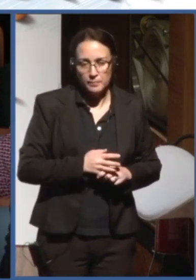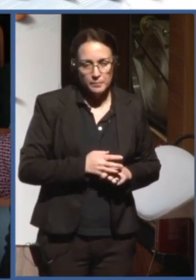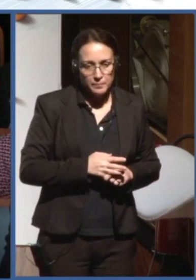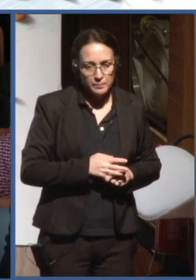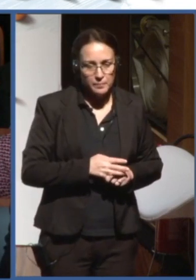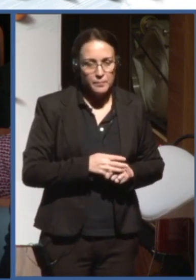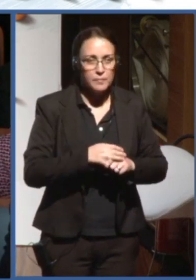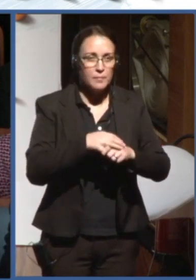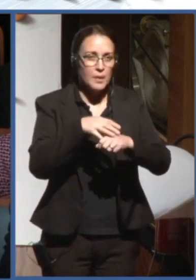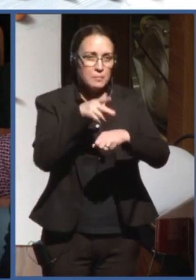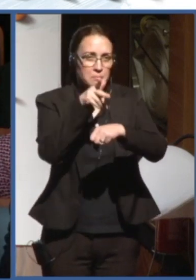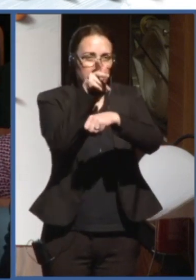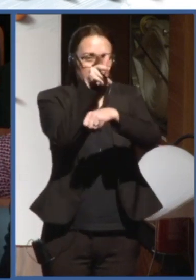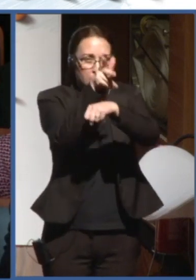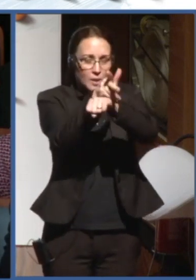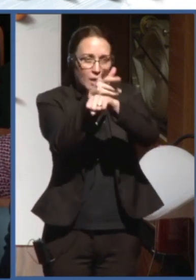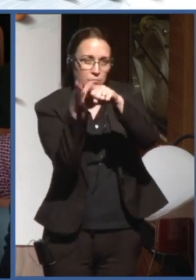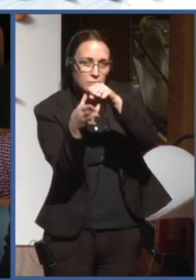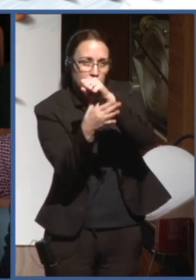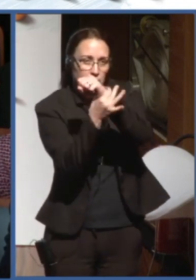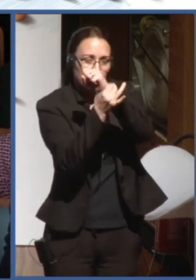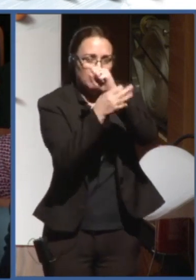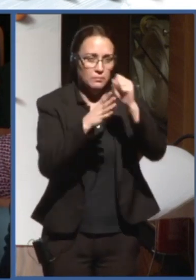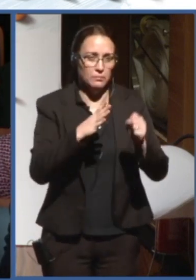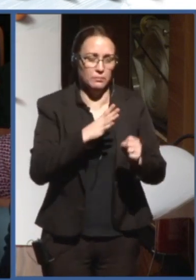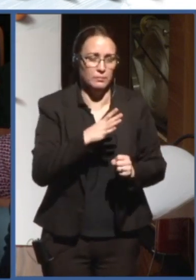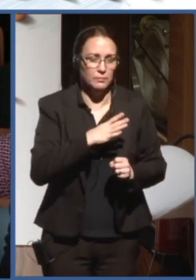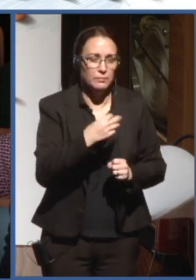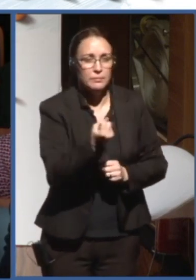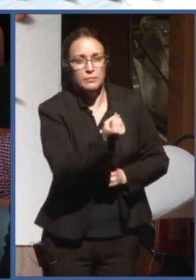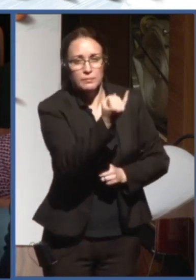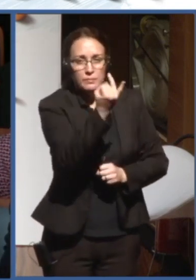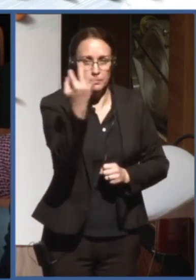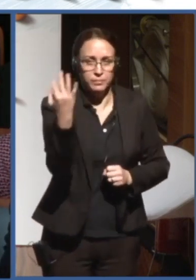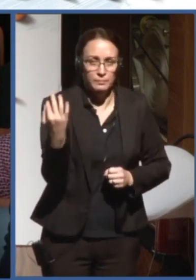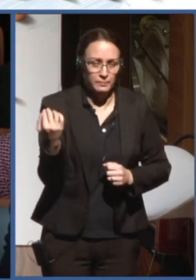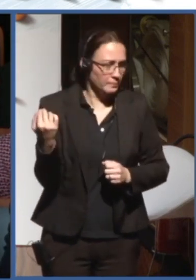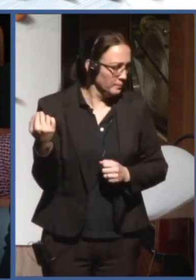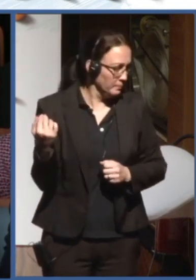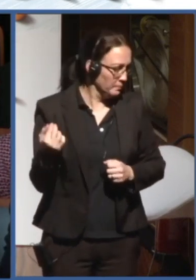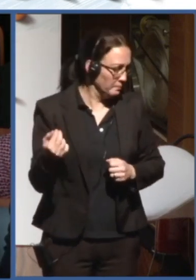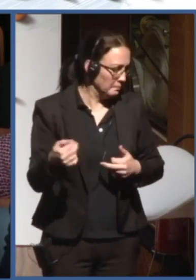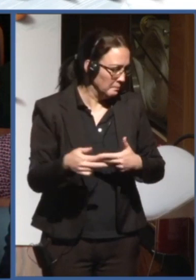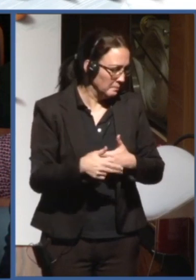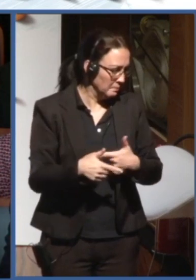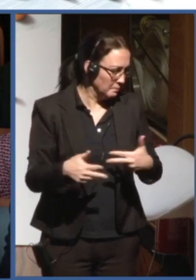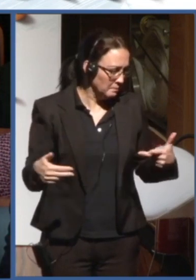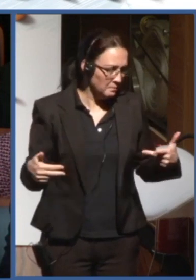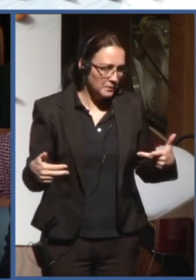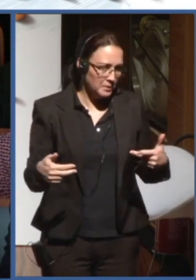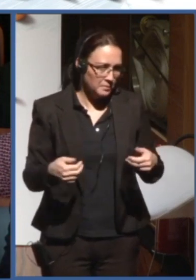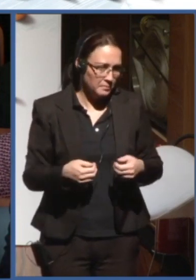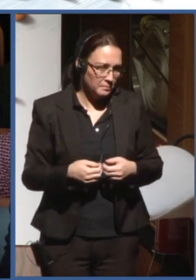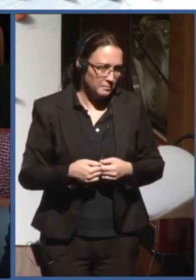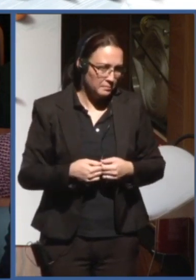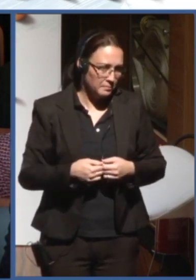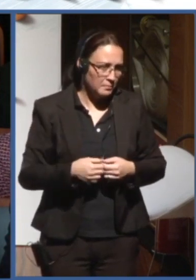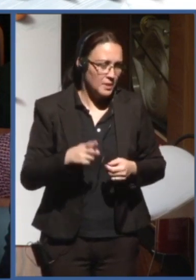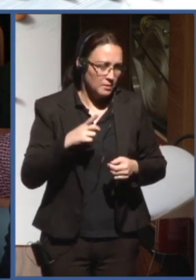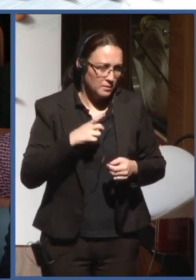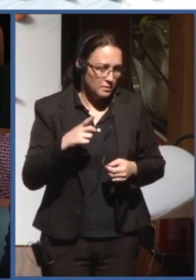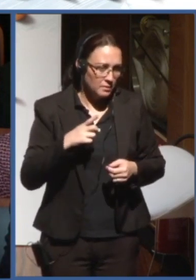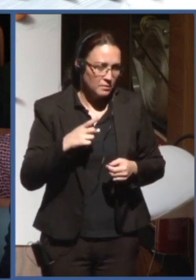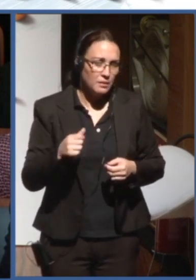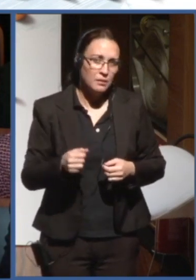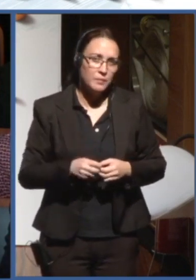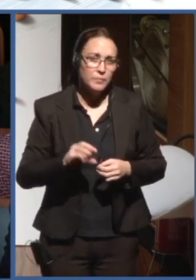you have in the city, or how many elements and electronic you have, or how many